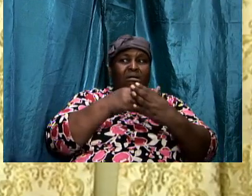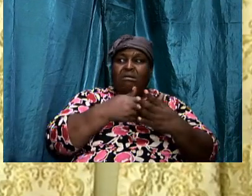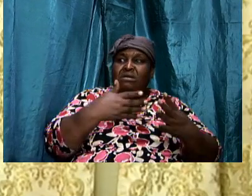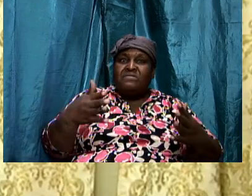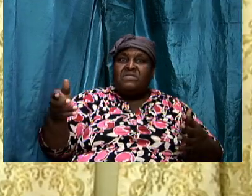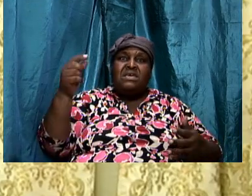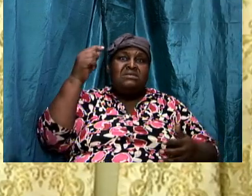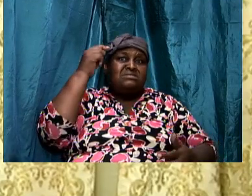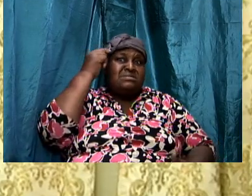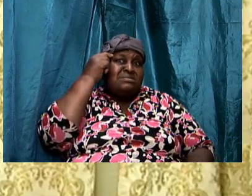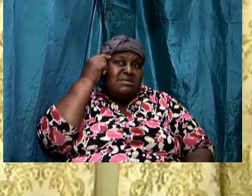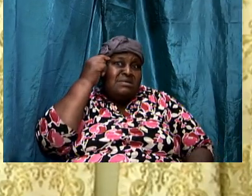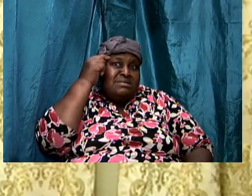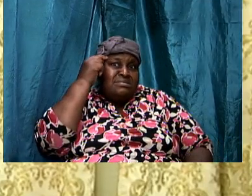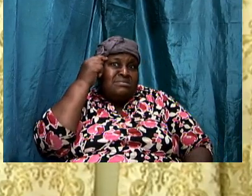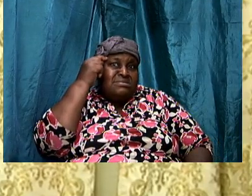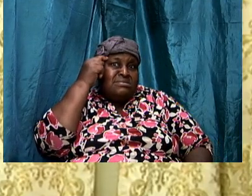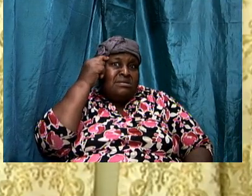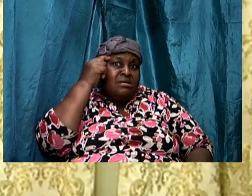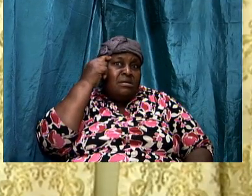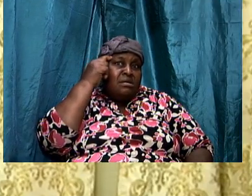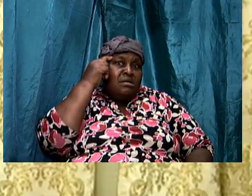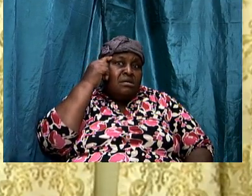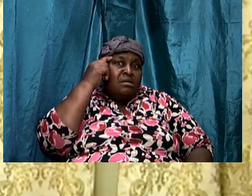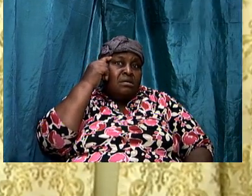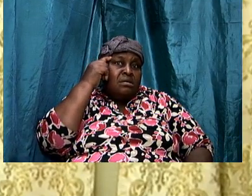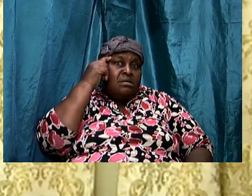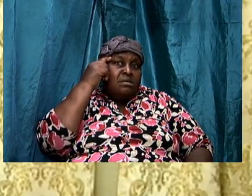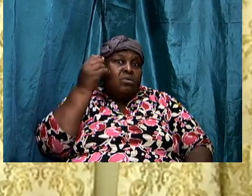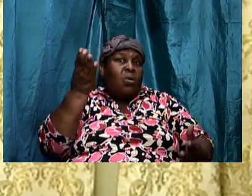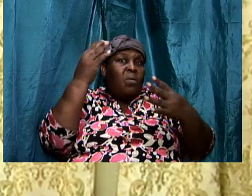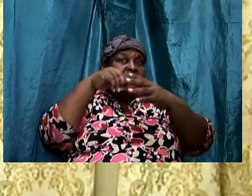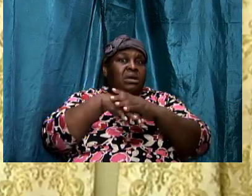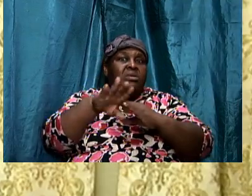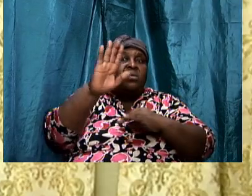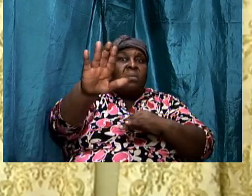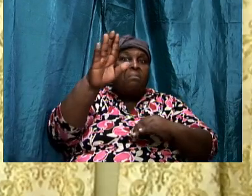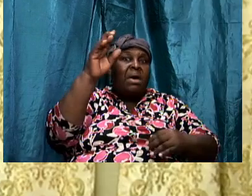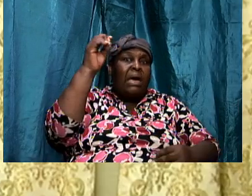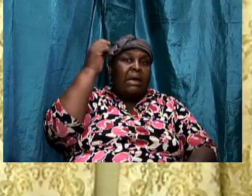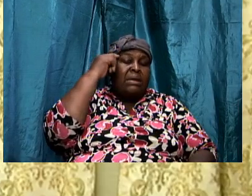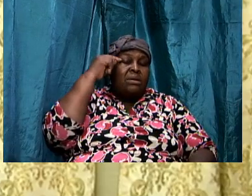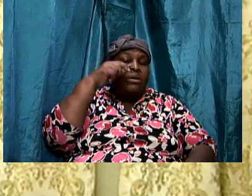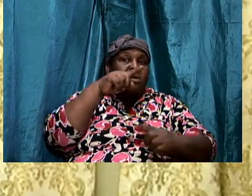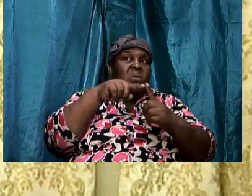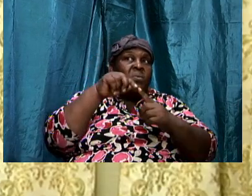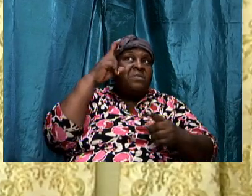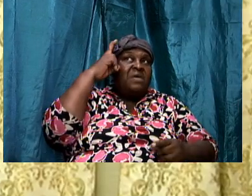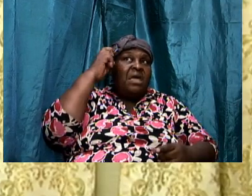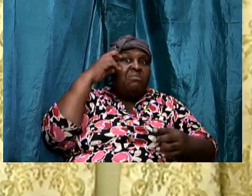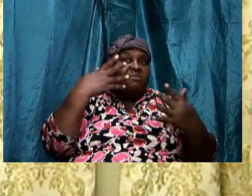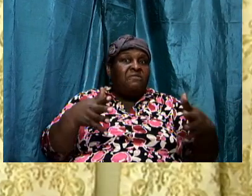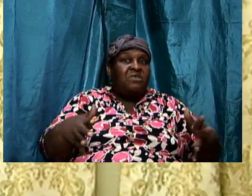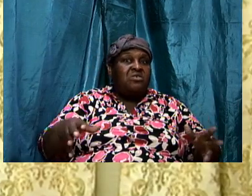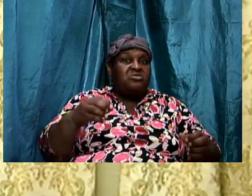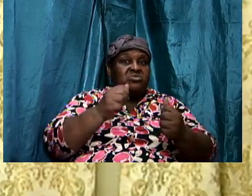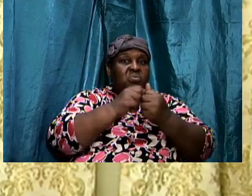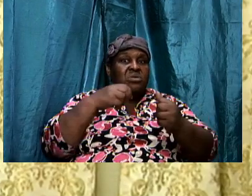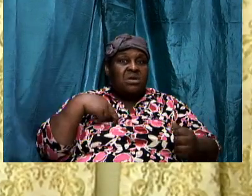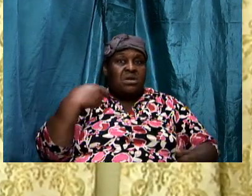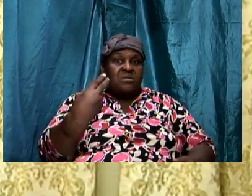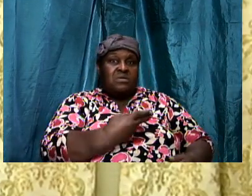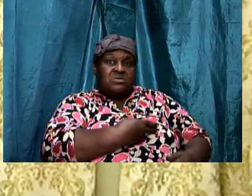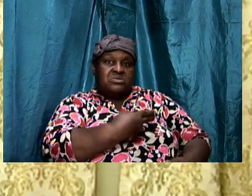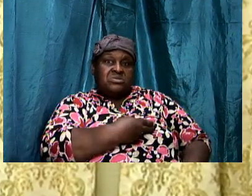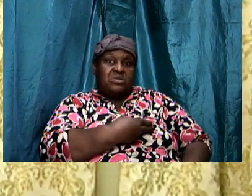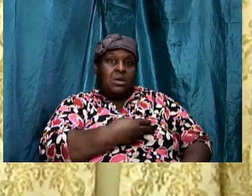going through our our system when the adversary is finished with us we many